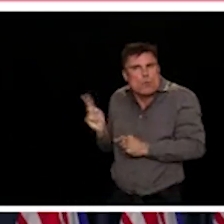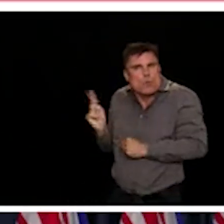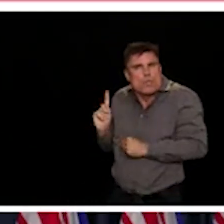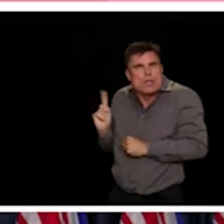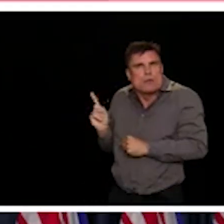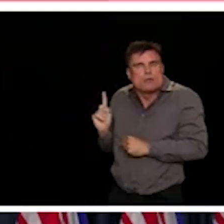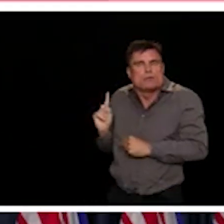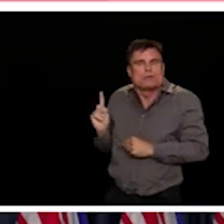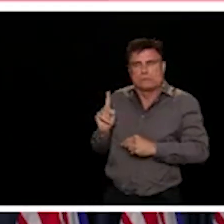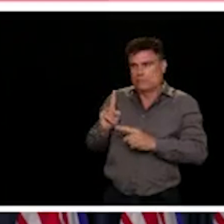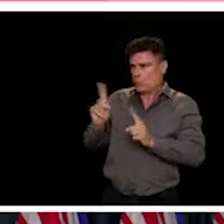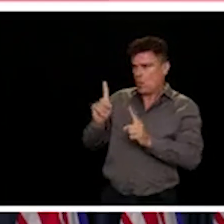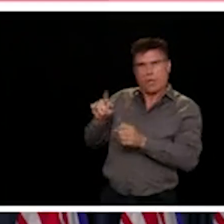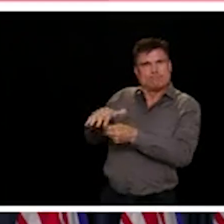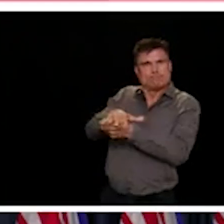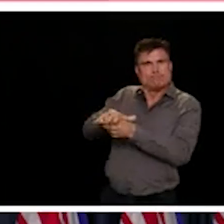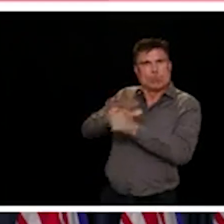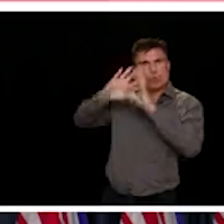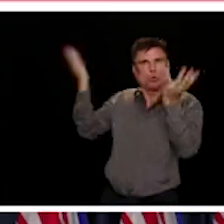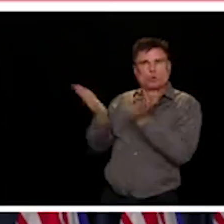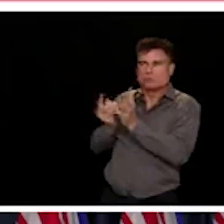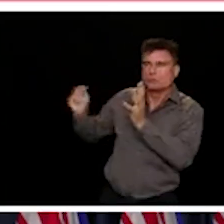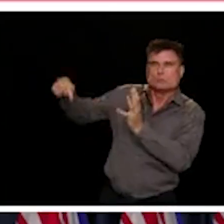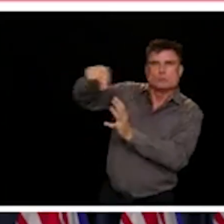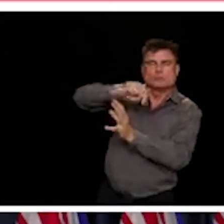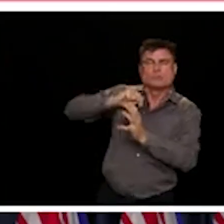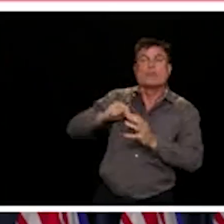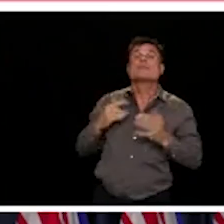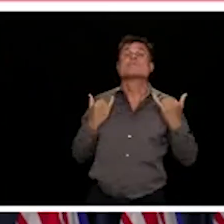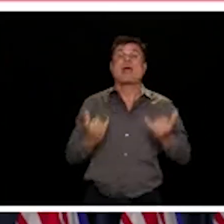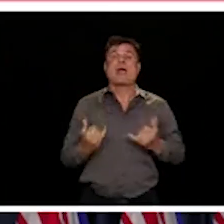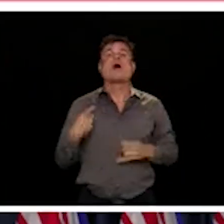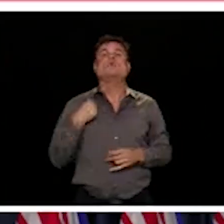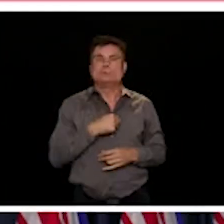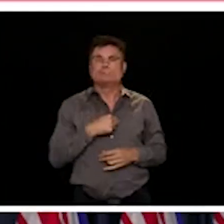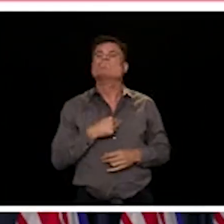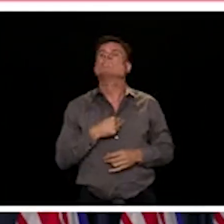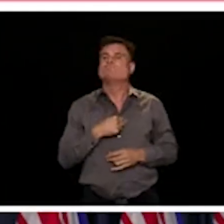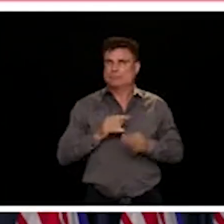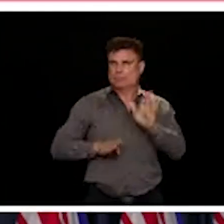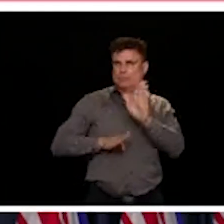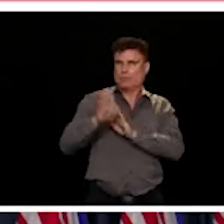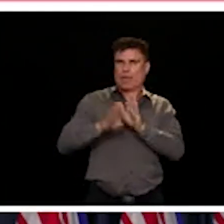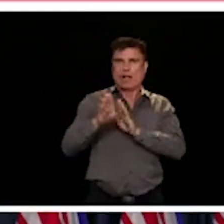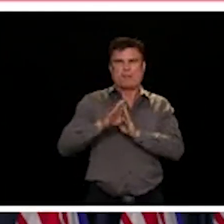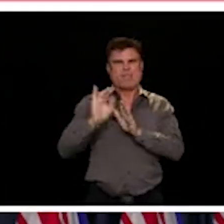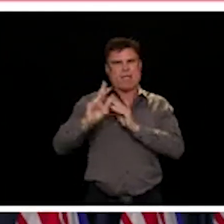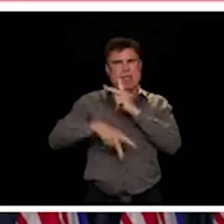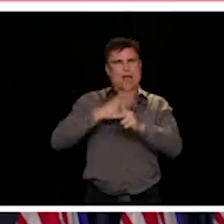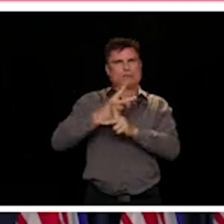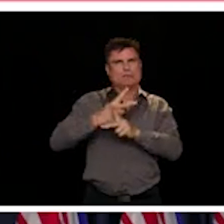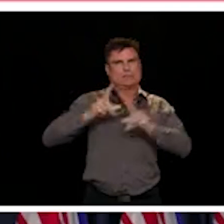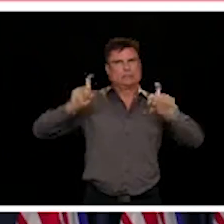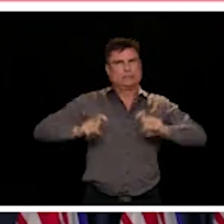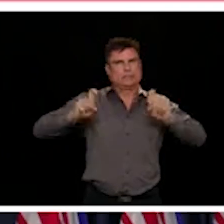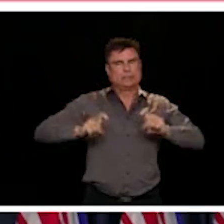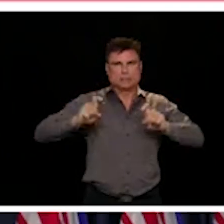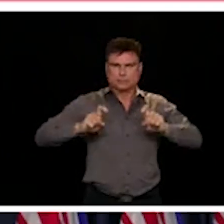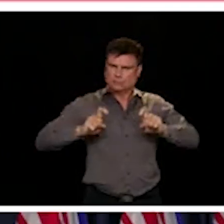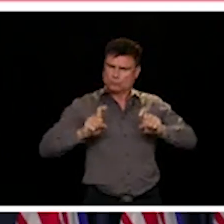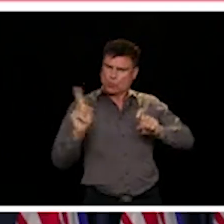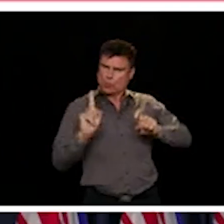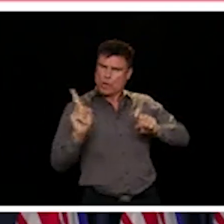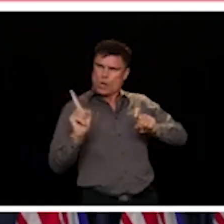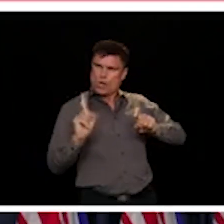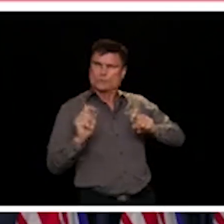the country. But right now, in developing the methodology, there's been testing of wastewater in the Vancouver facility,